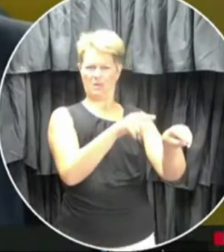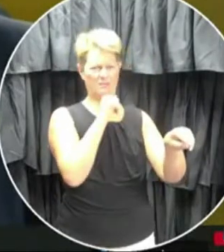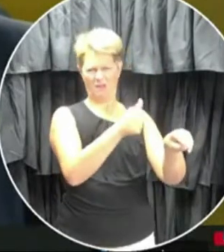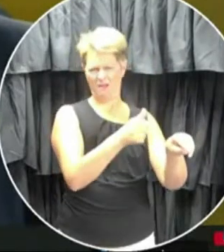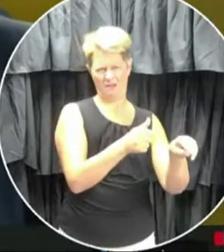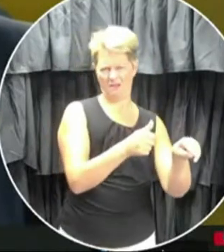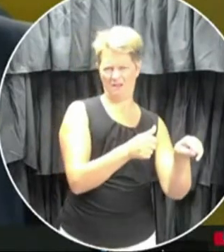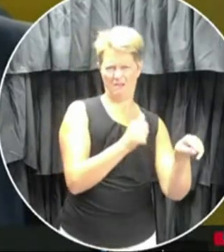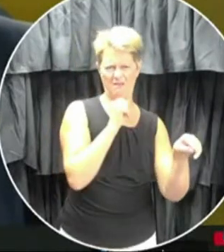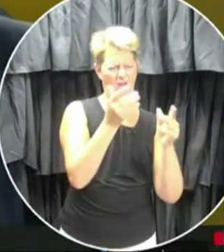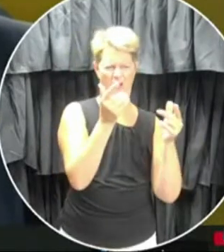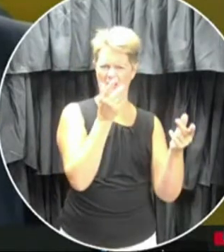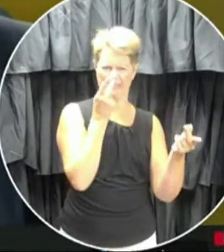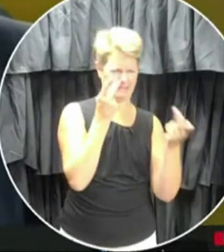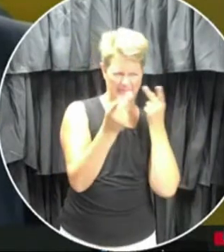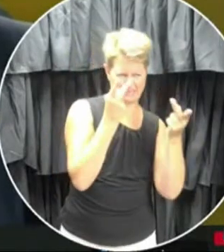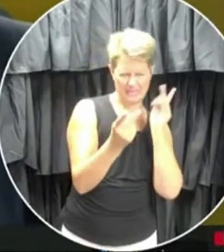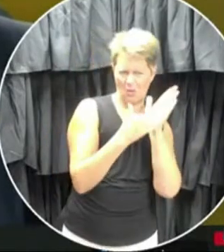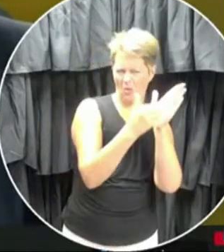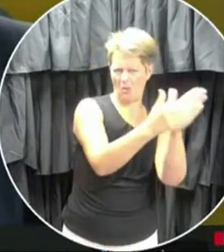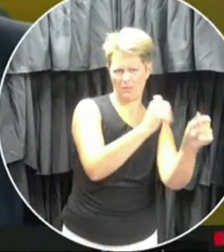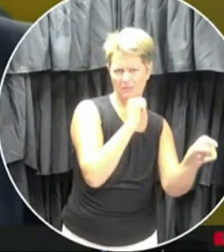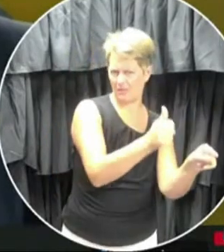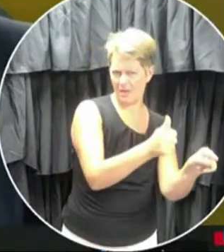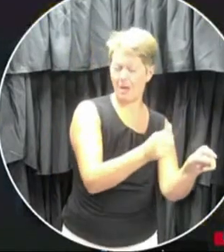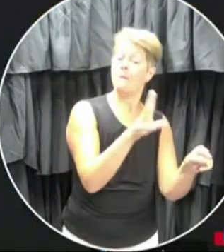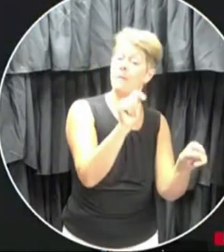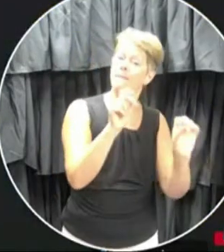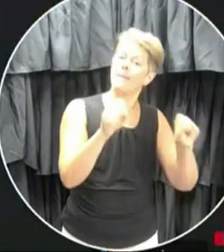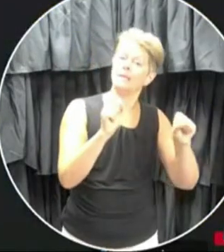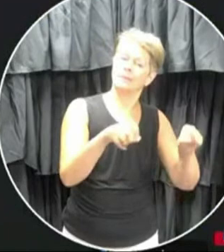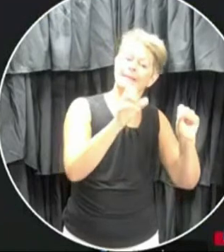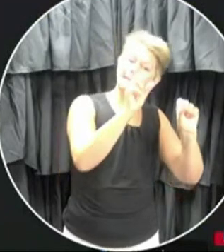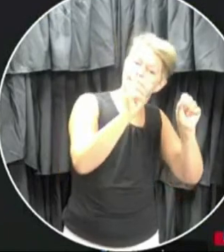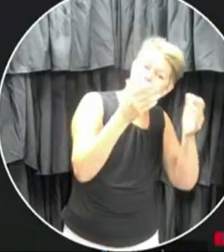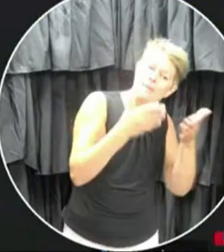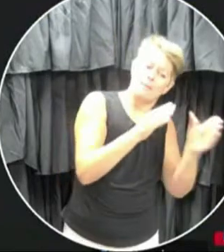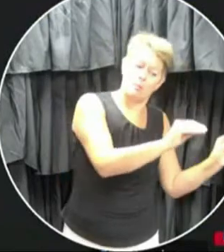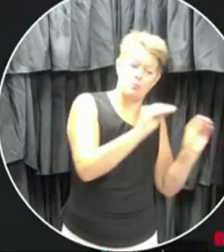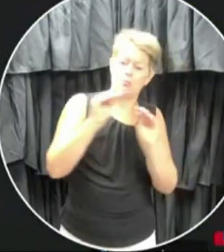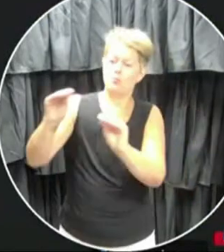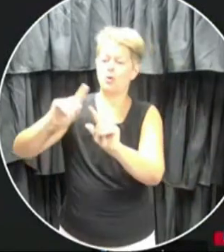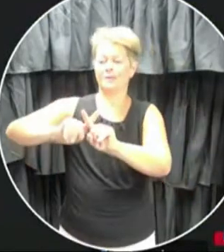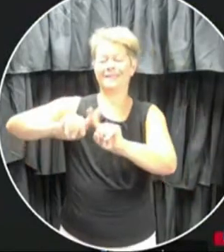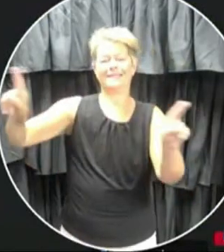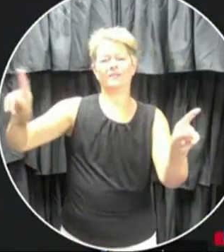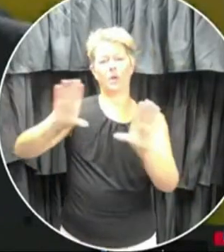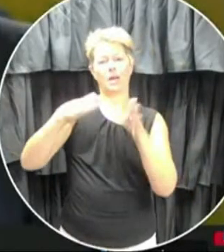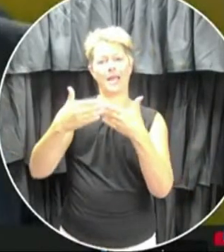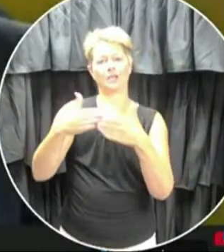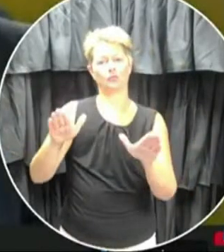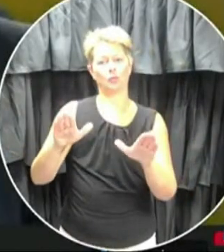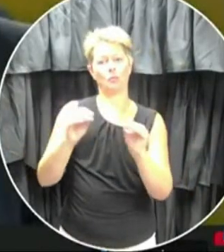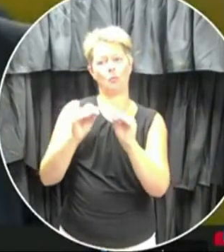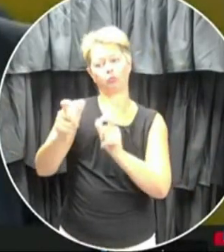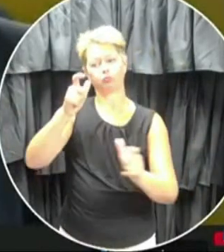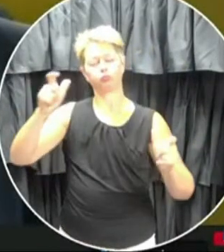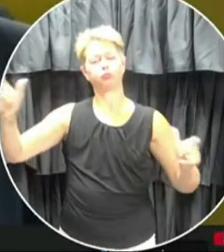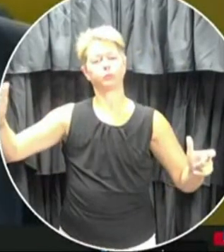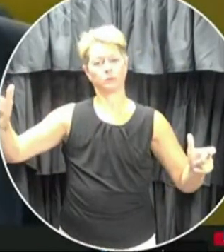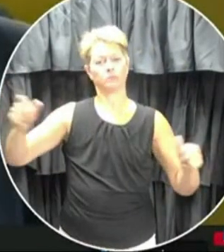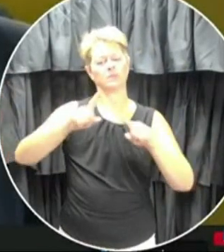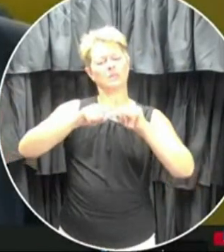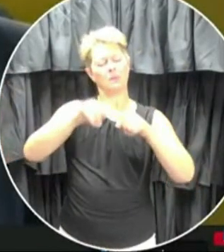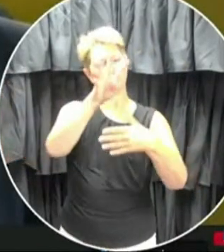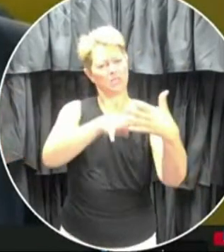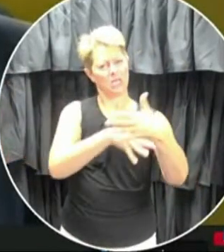But there may be flexibility to relocate or a class such as that, in terms of how the school is programmed and scheduled.